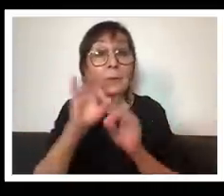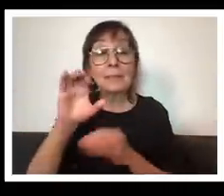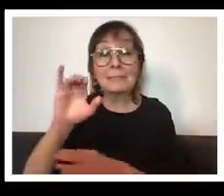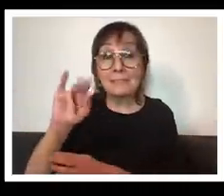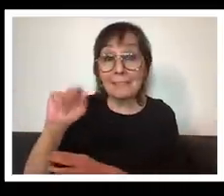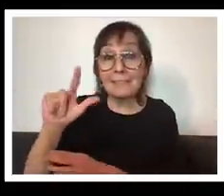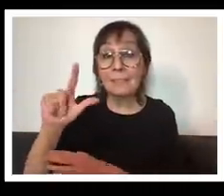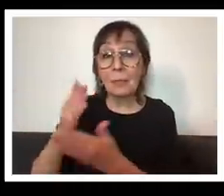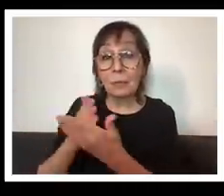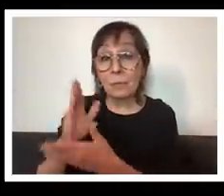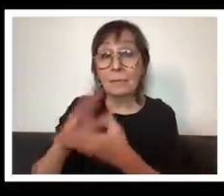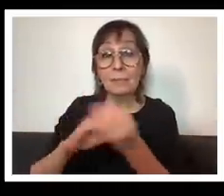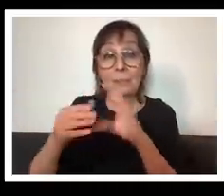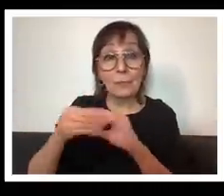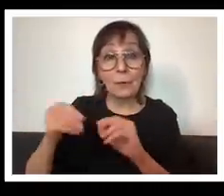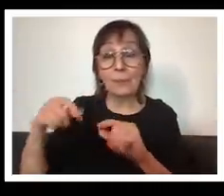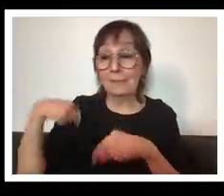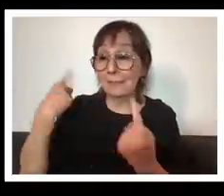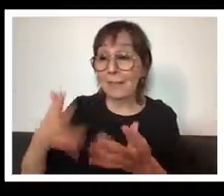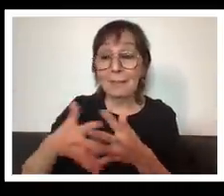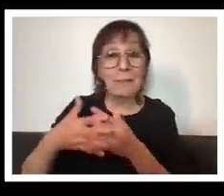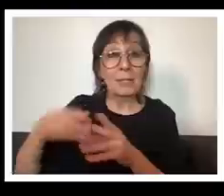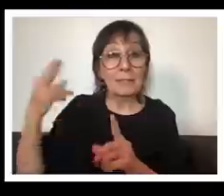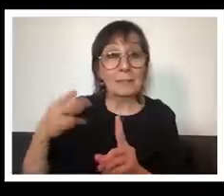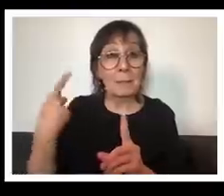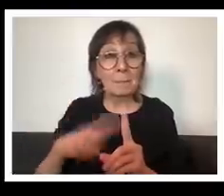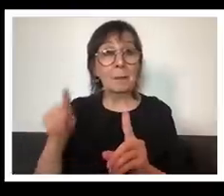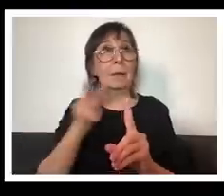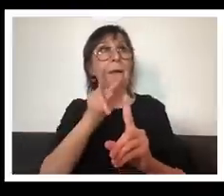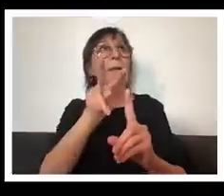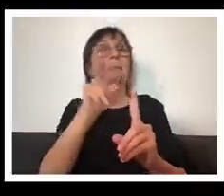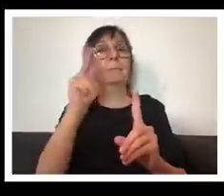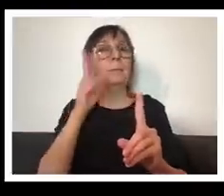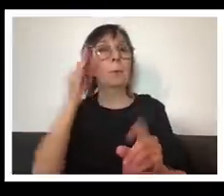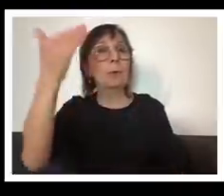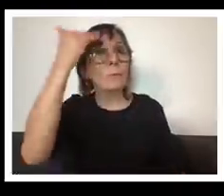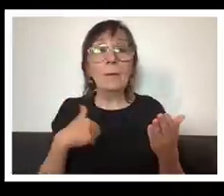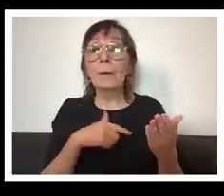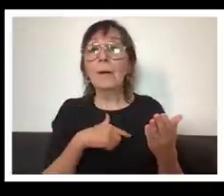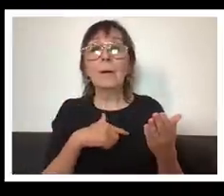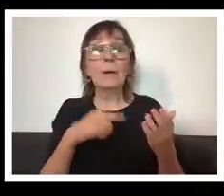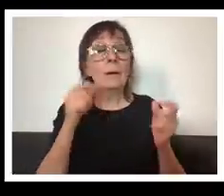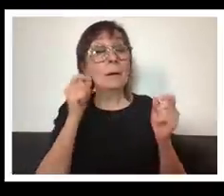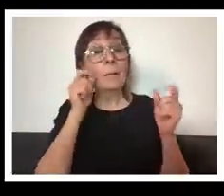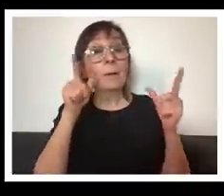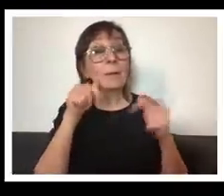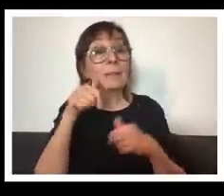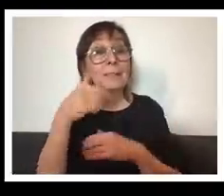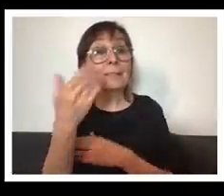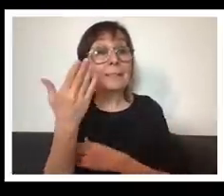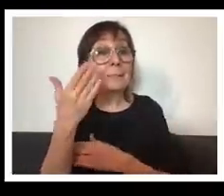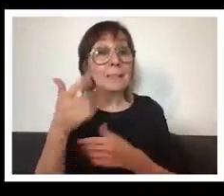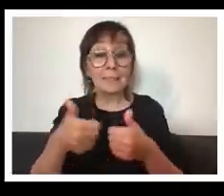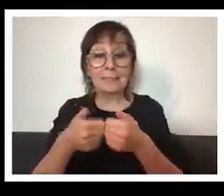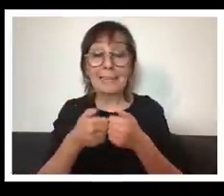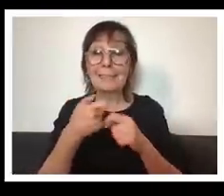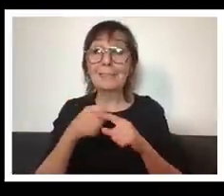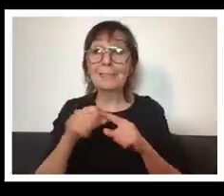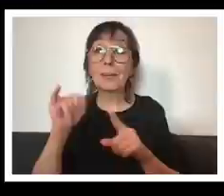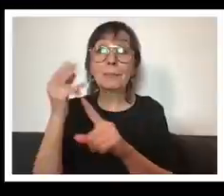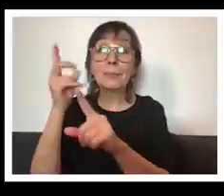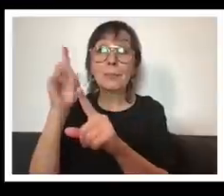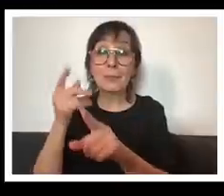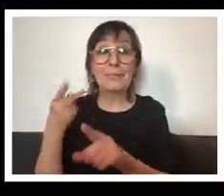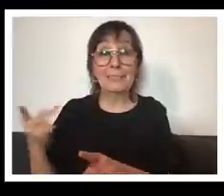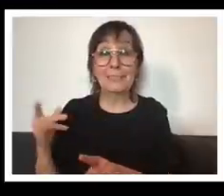history um was finally going to be kind of seen and known we awoke the next morning and we got a text from judy jim and i